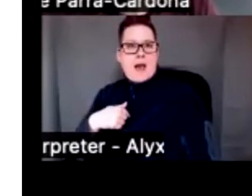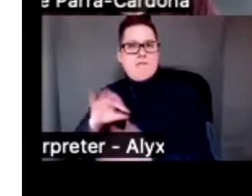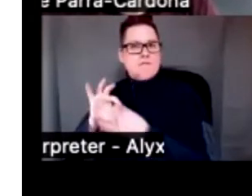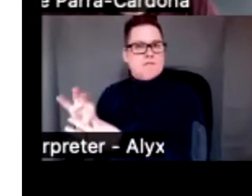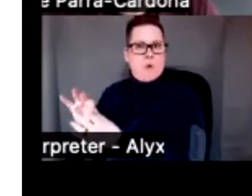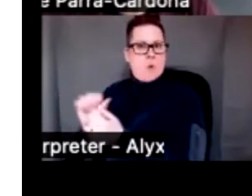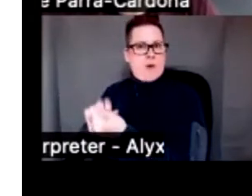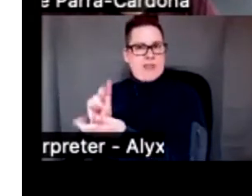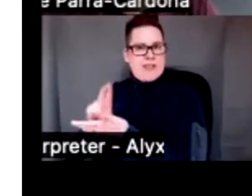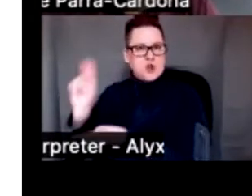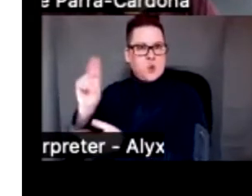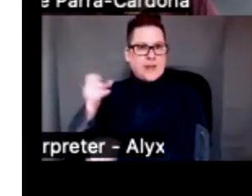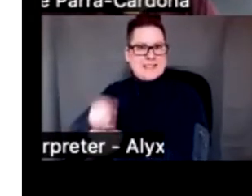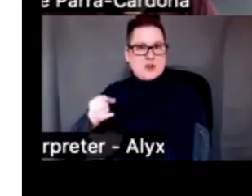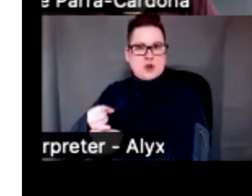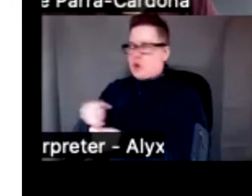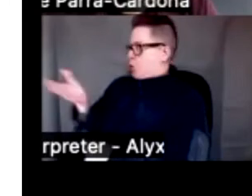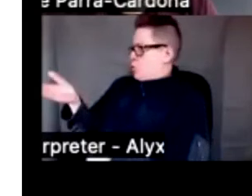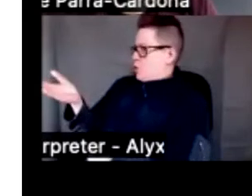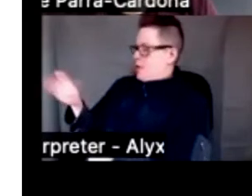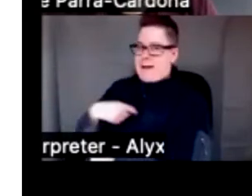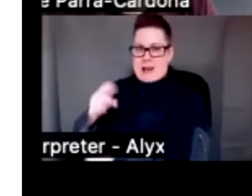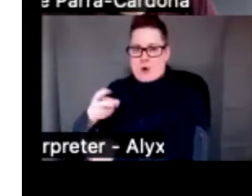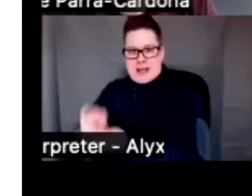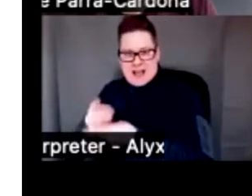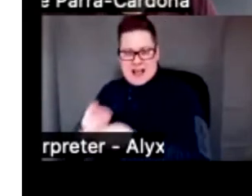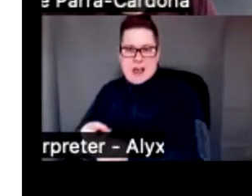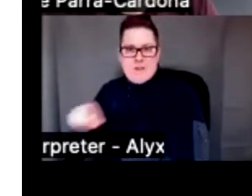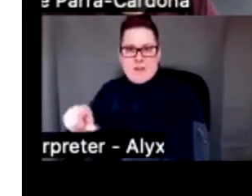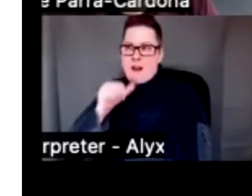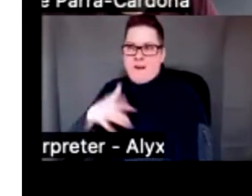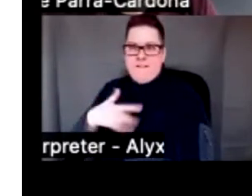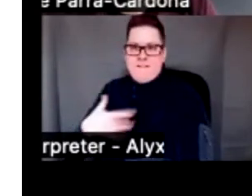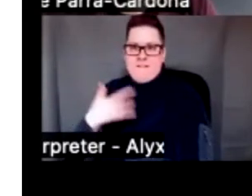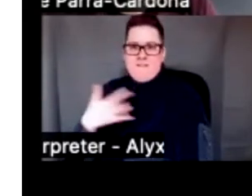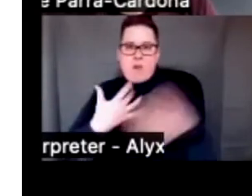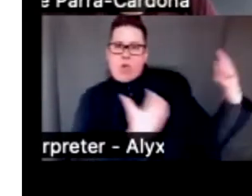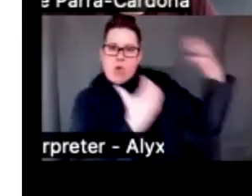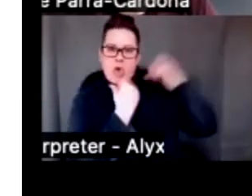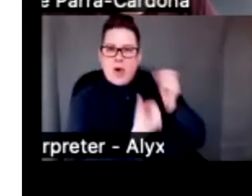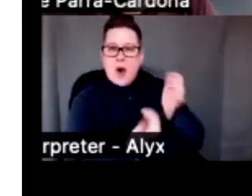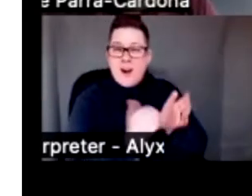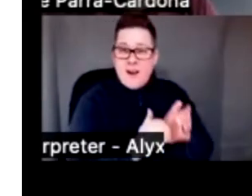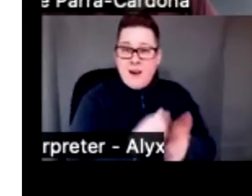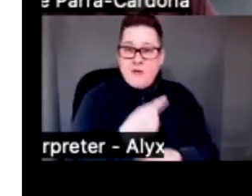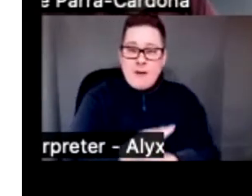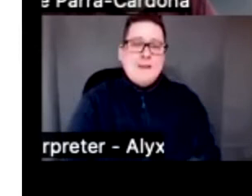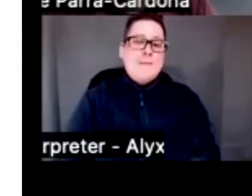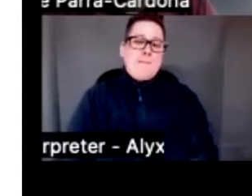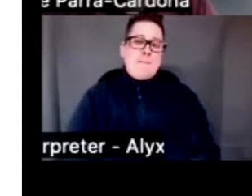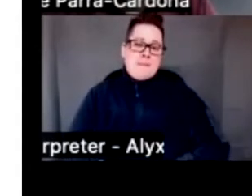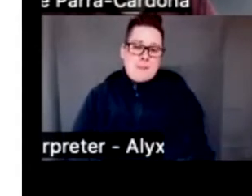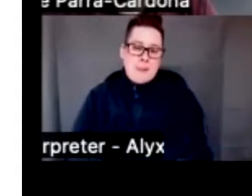.S. institution, and I had to be very careful about replicating that history of imperialism, right? So